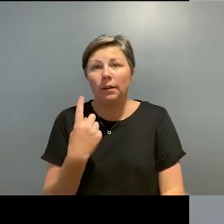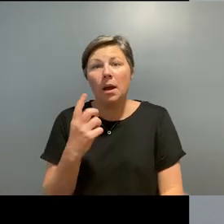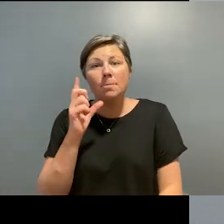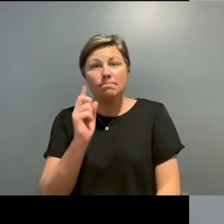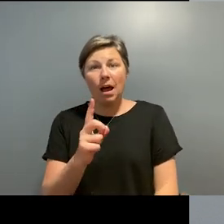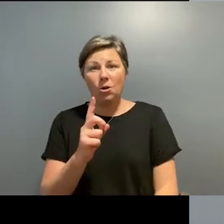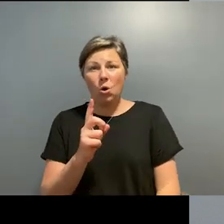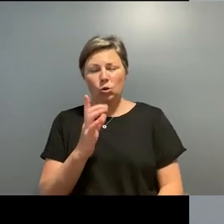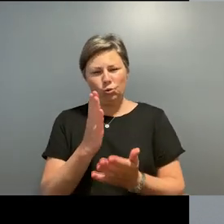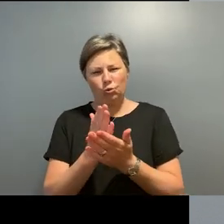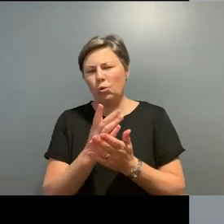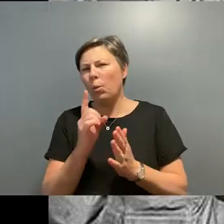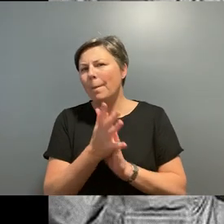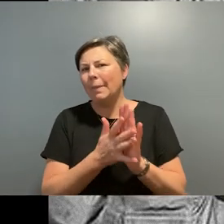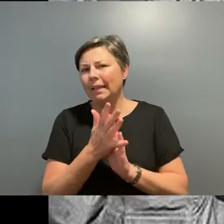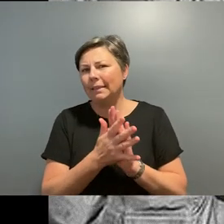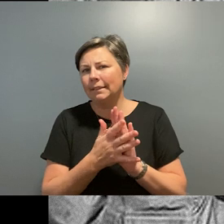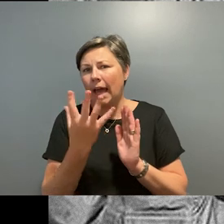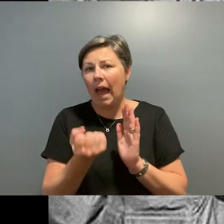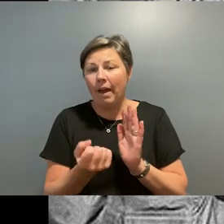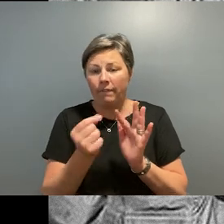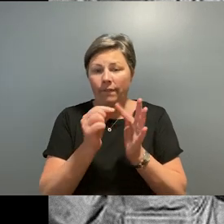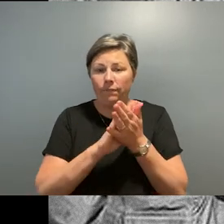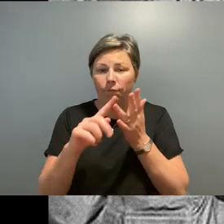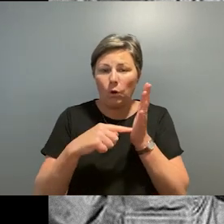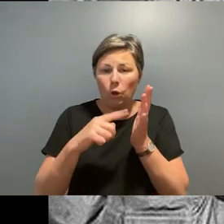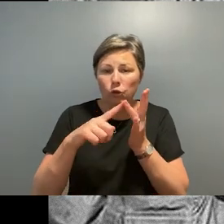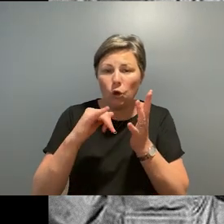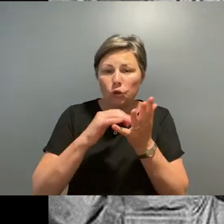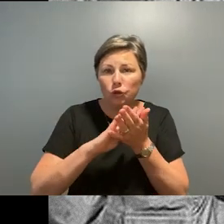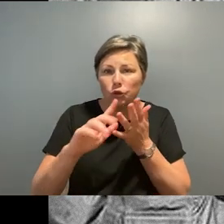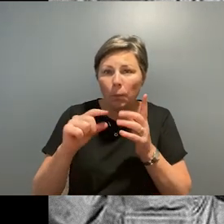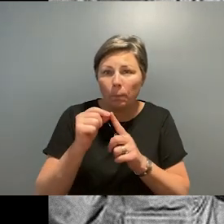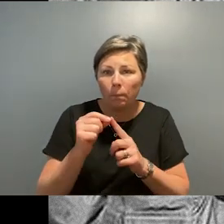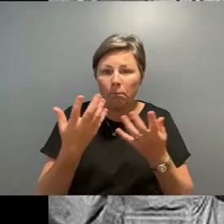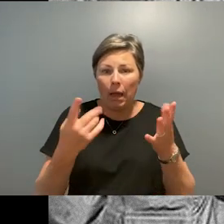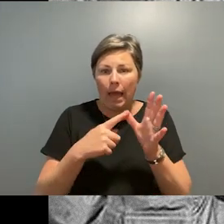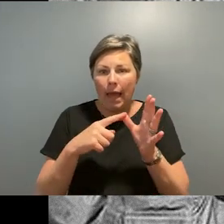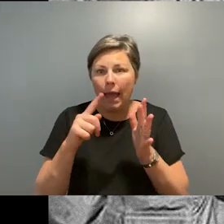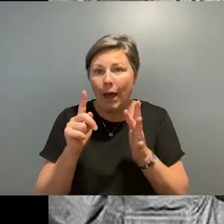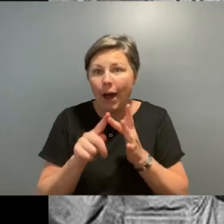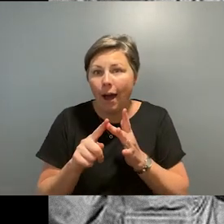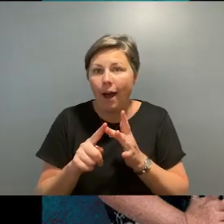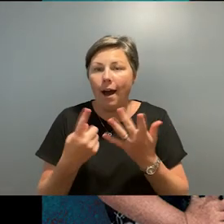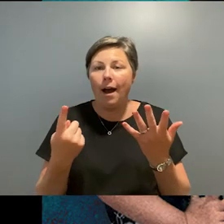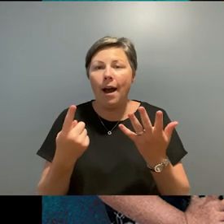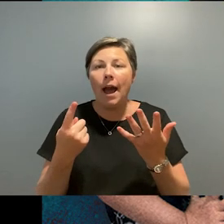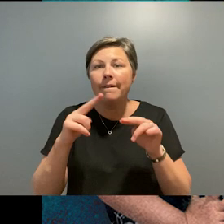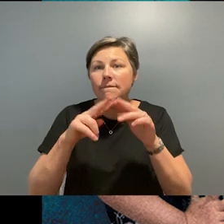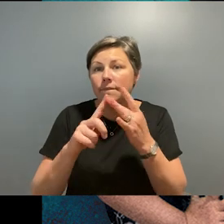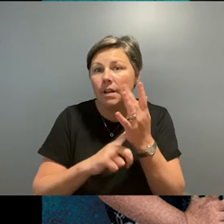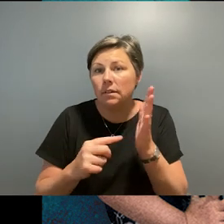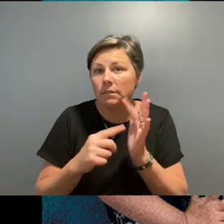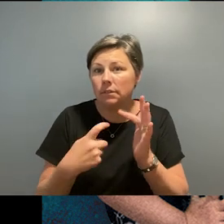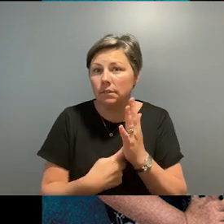post-truth age an age of photoshop facial filters artificial intelligence and deep fakes how do we